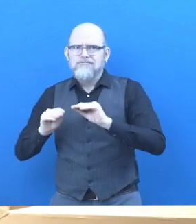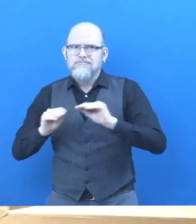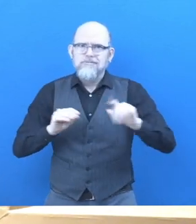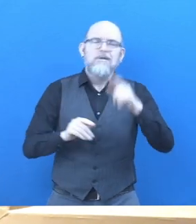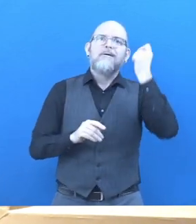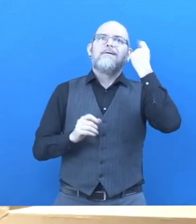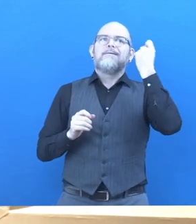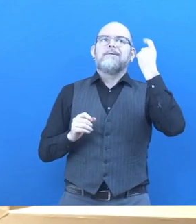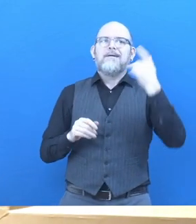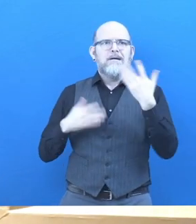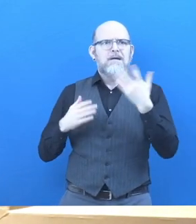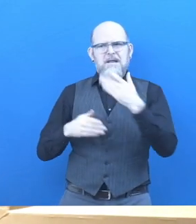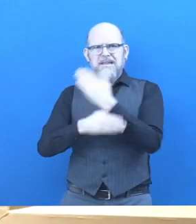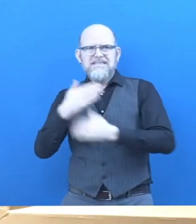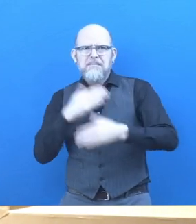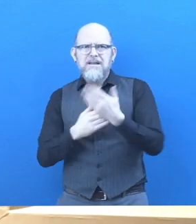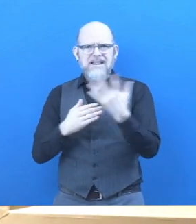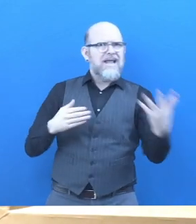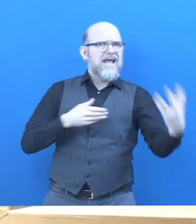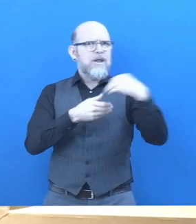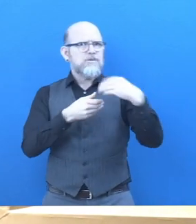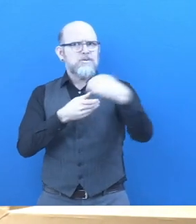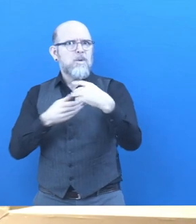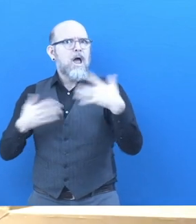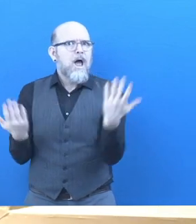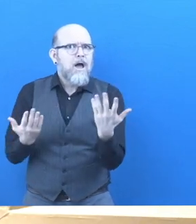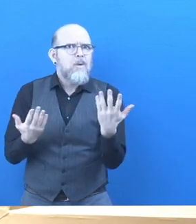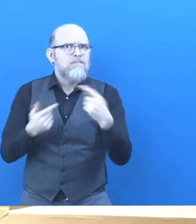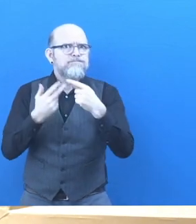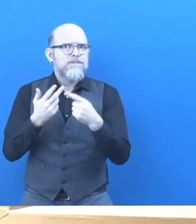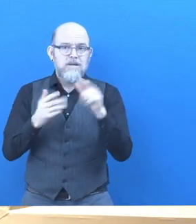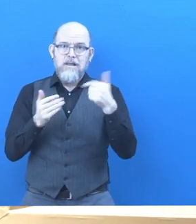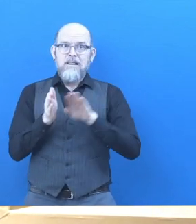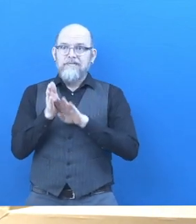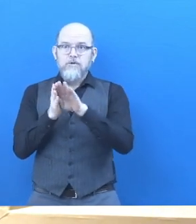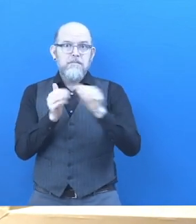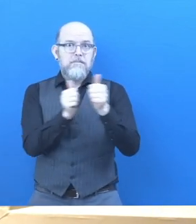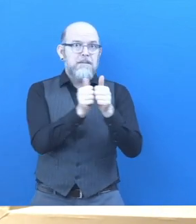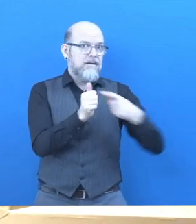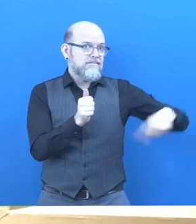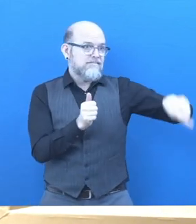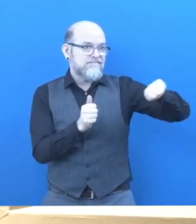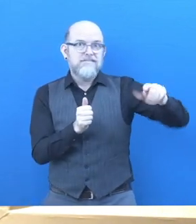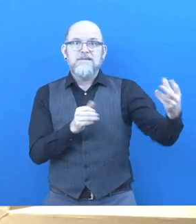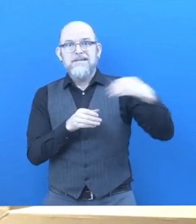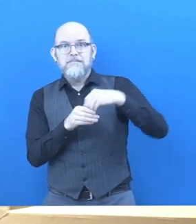Labour Organization and of course connect to organizations that work with and for people with disabilities so that